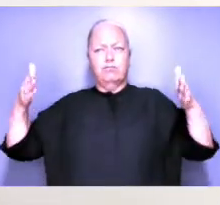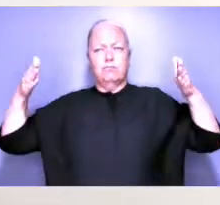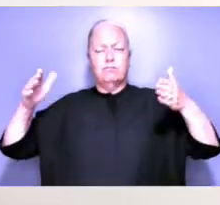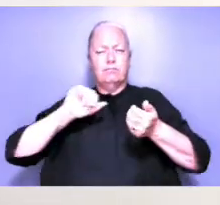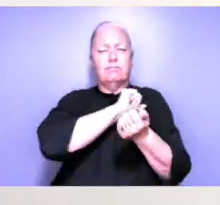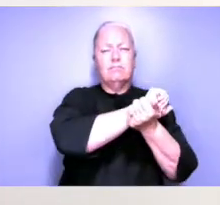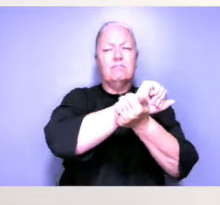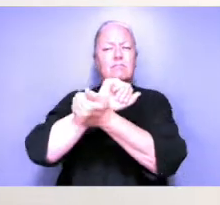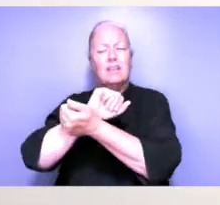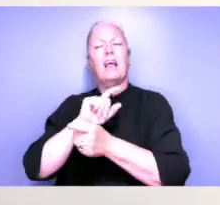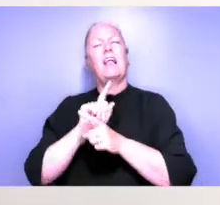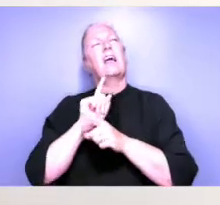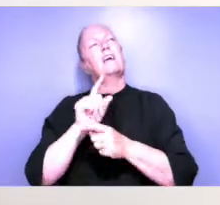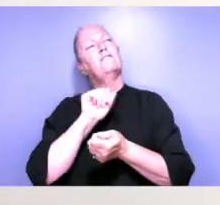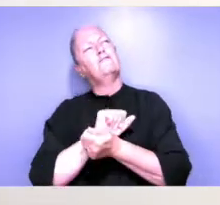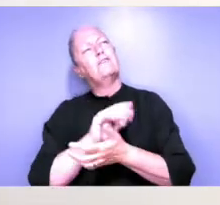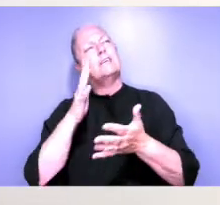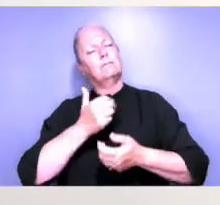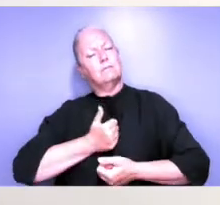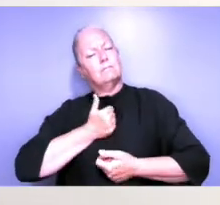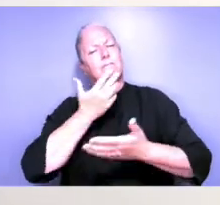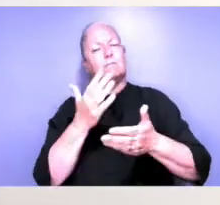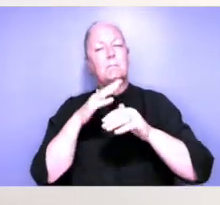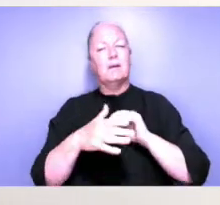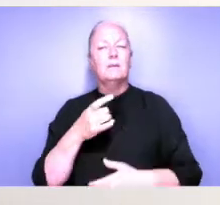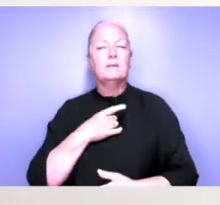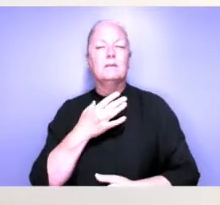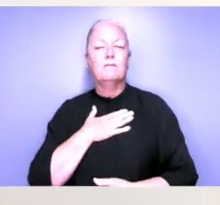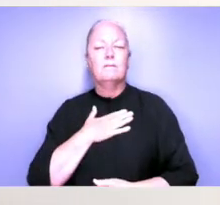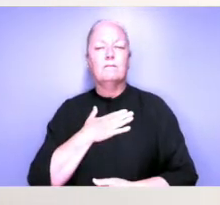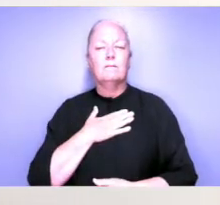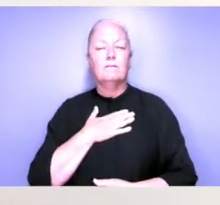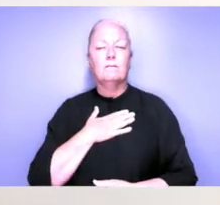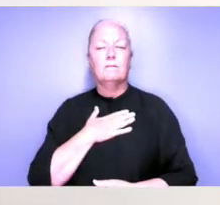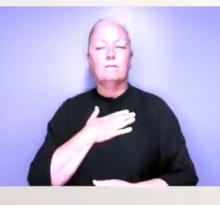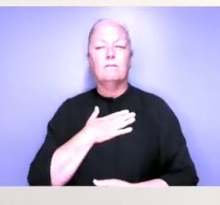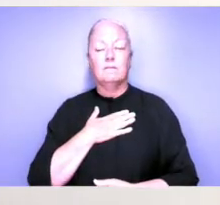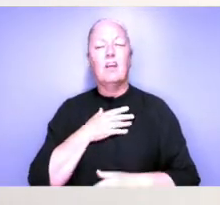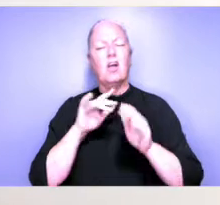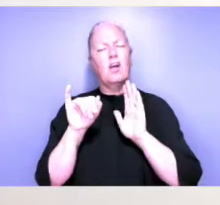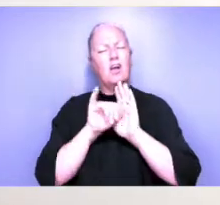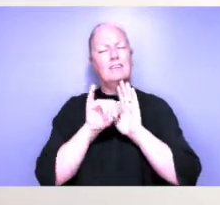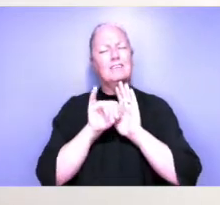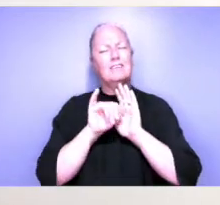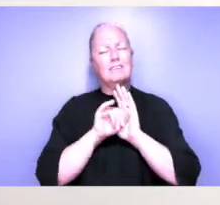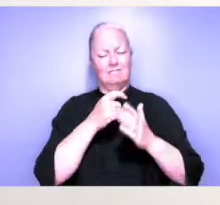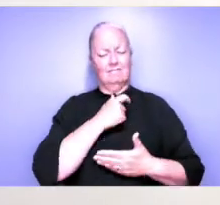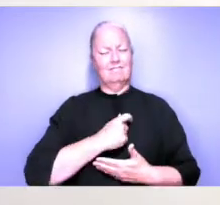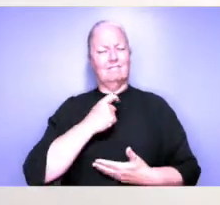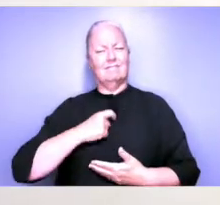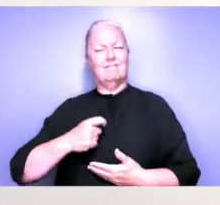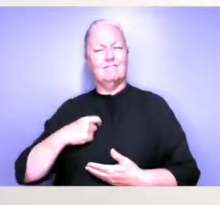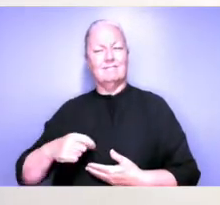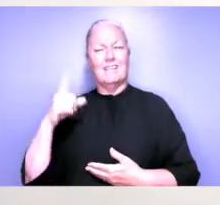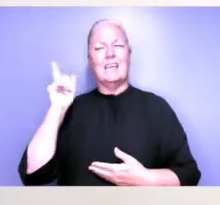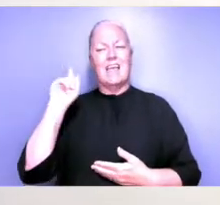as there's been a freedom to express more about ourselves, identities have kind of in some ways become